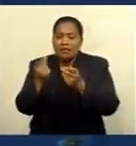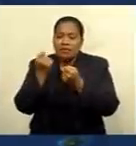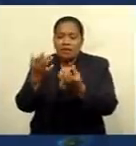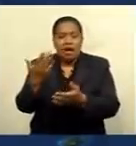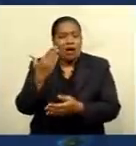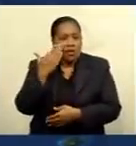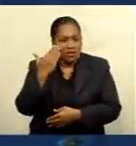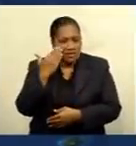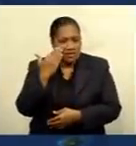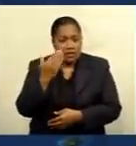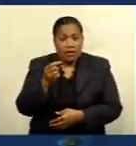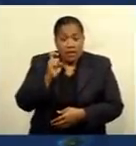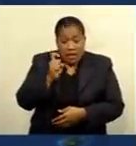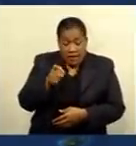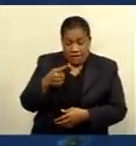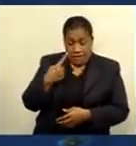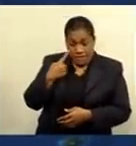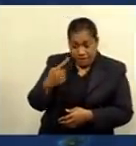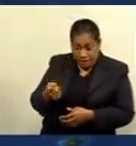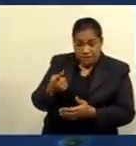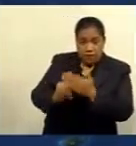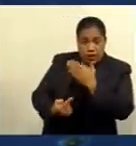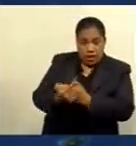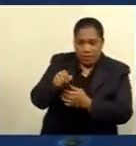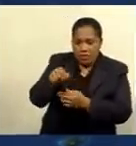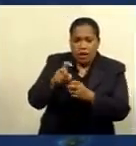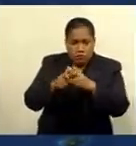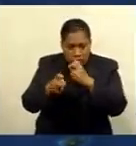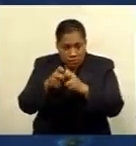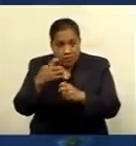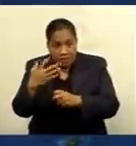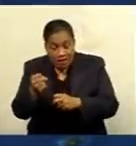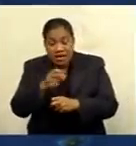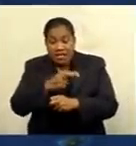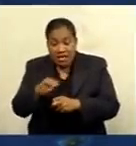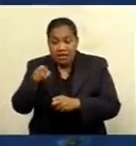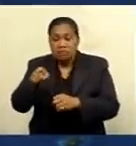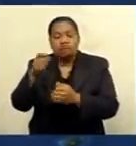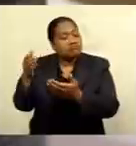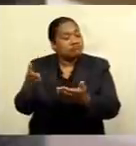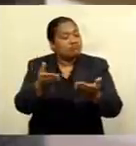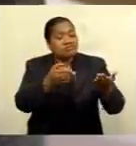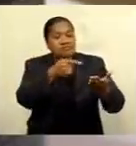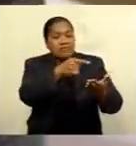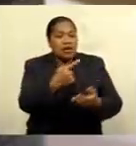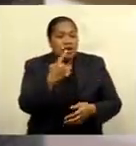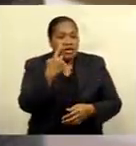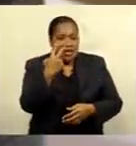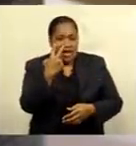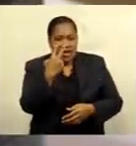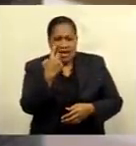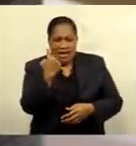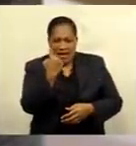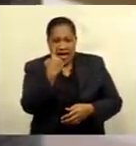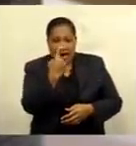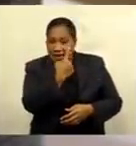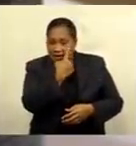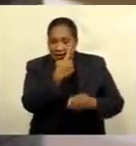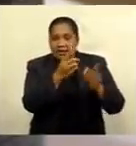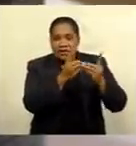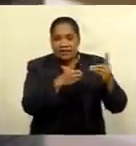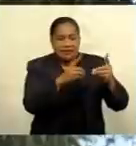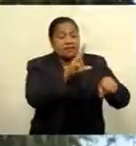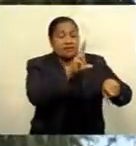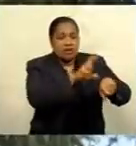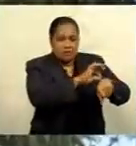And if they find that they are having that problem, then they refer them to the respective eye departments. Early detection and treatment